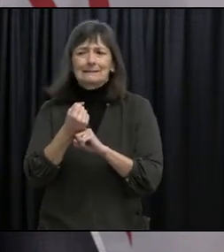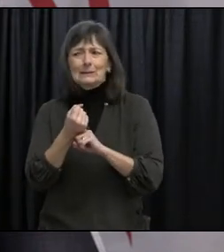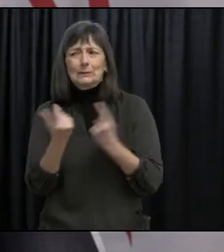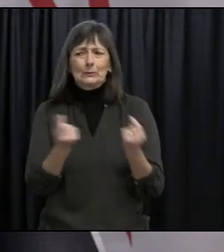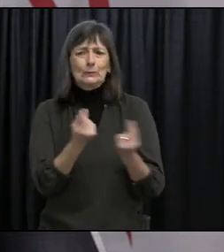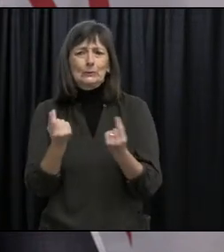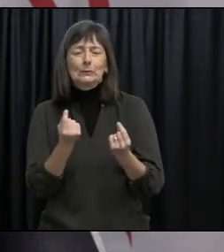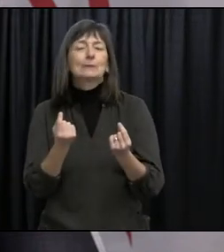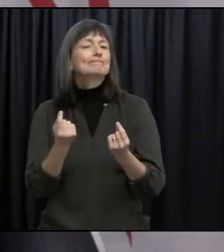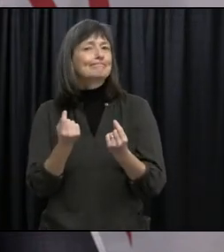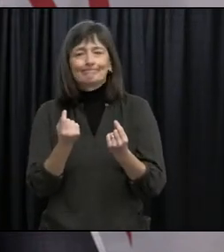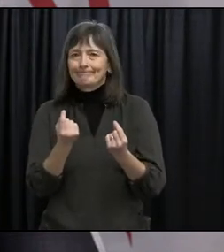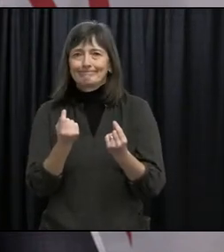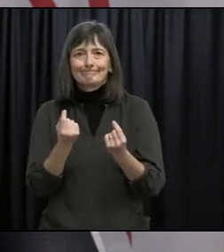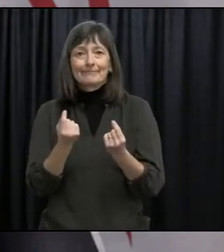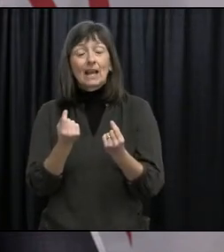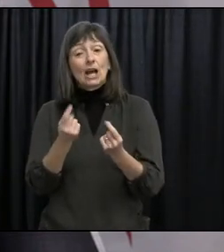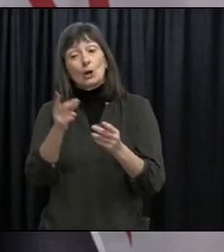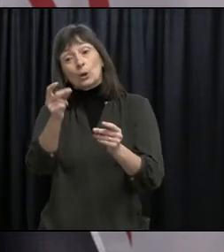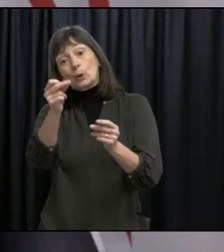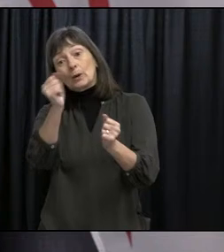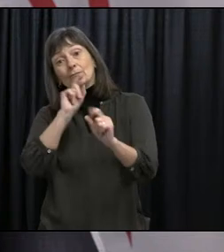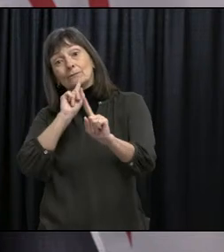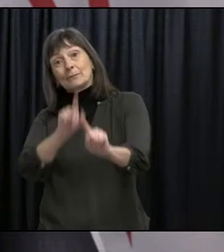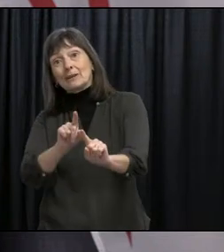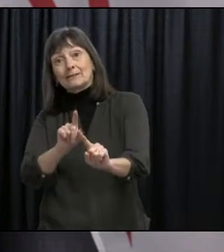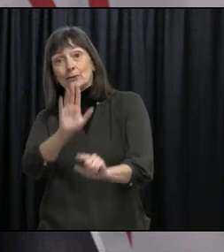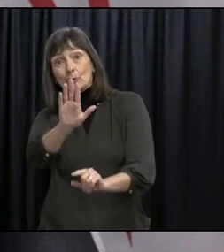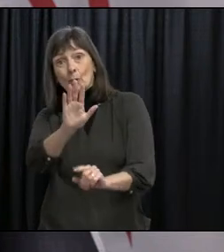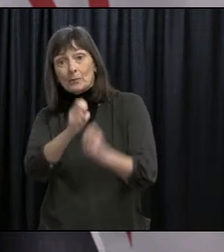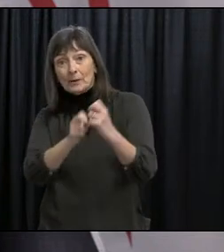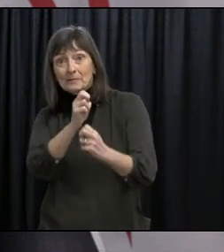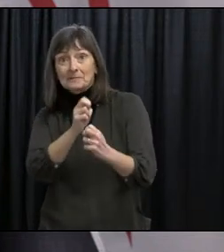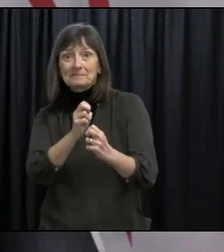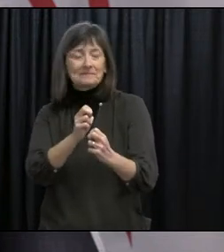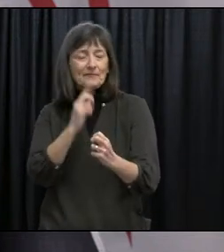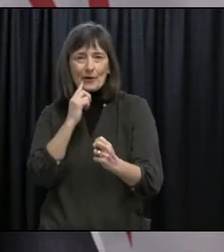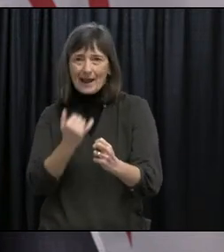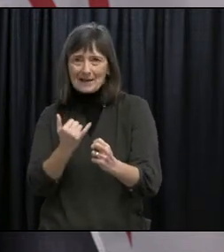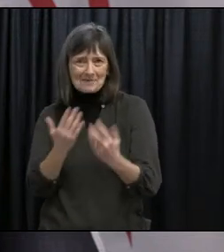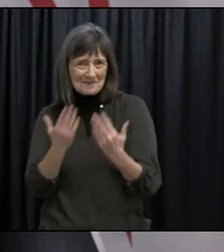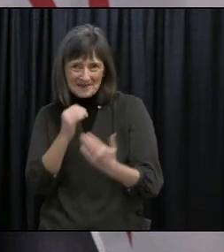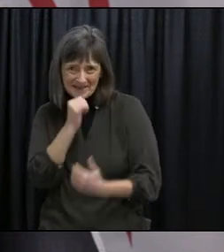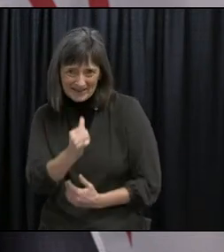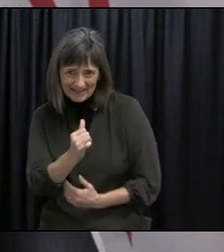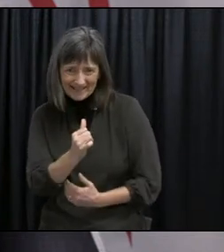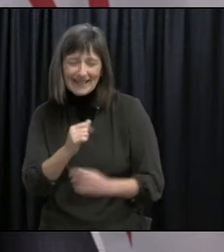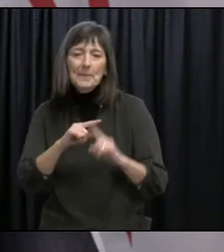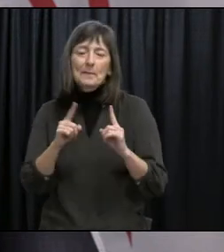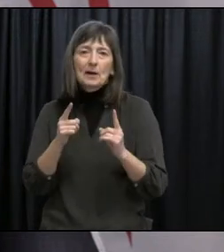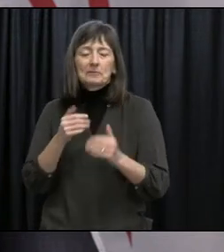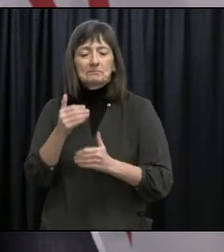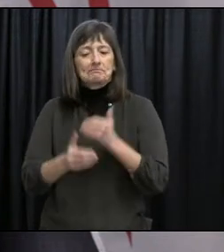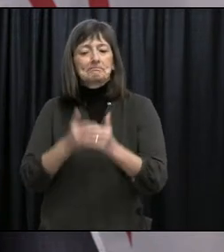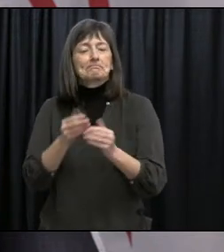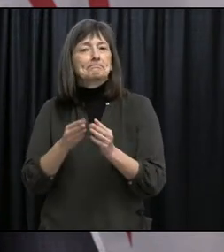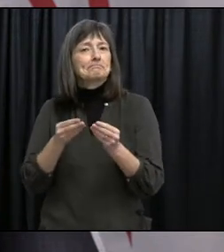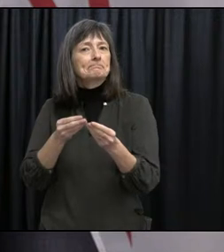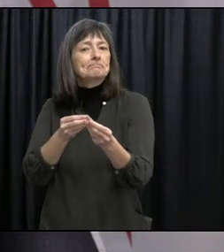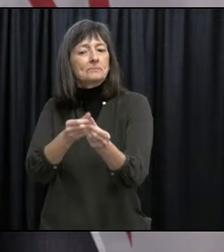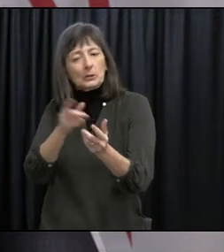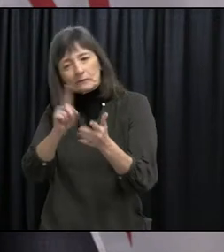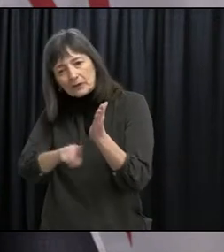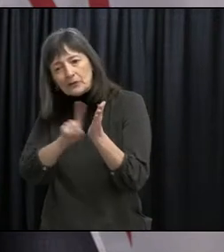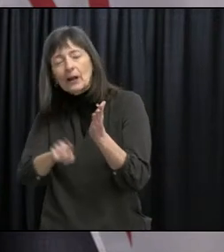We may not have immediate solution to every individual's issue in the early days, but we are committed to working through these issues as quickly as